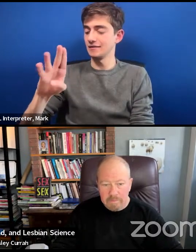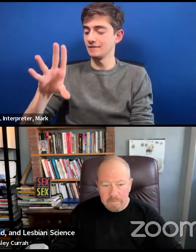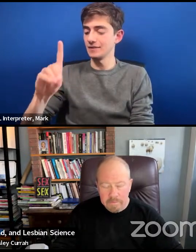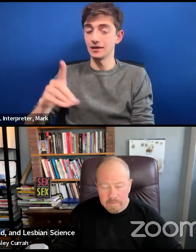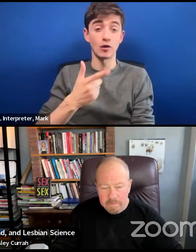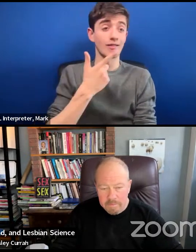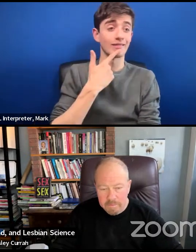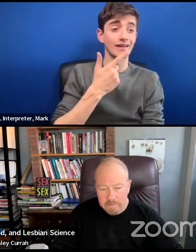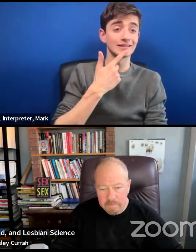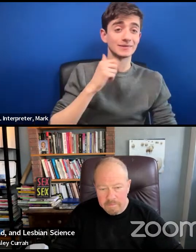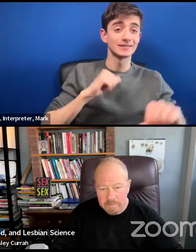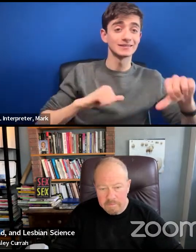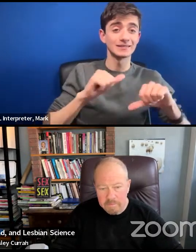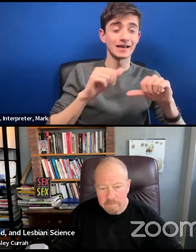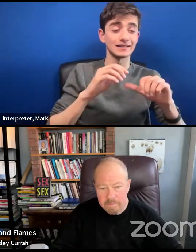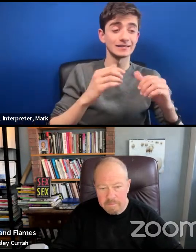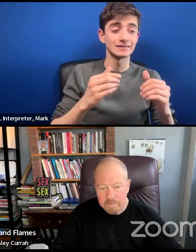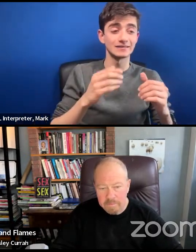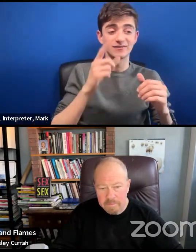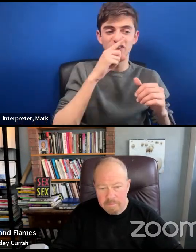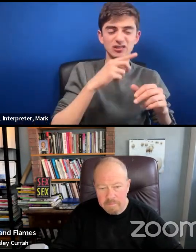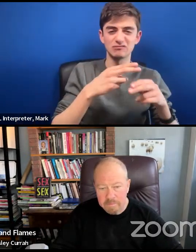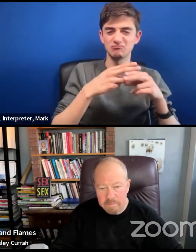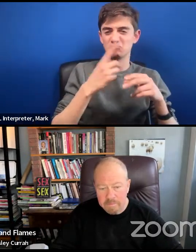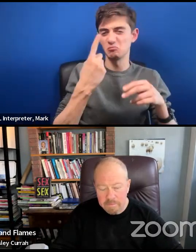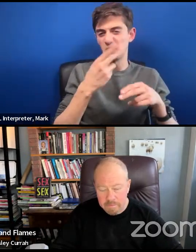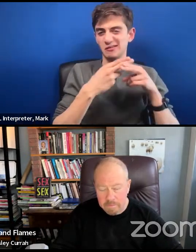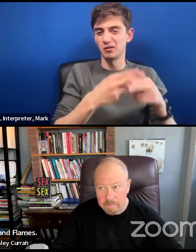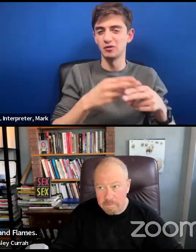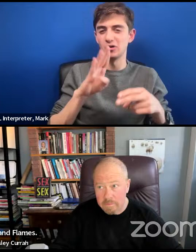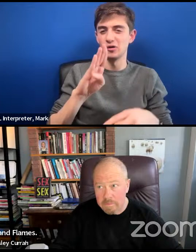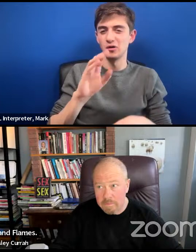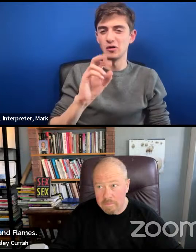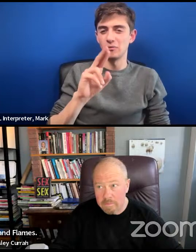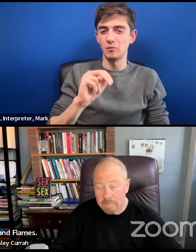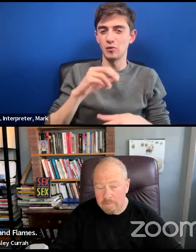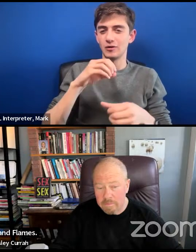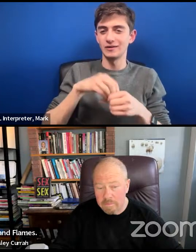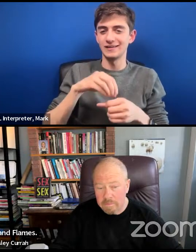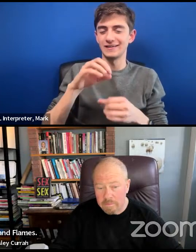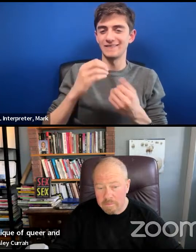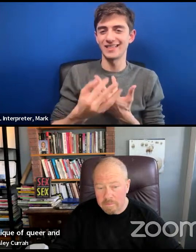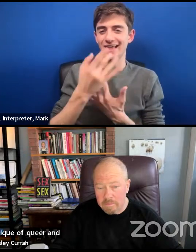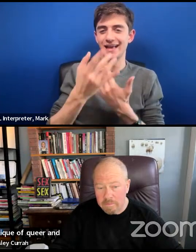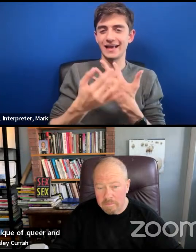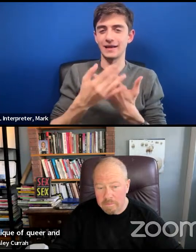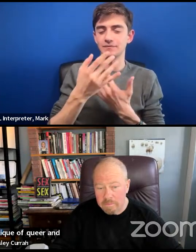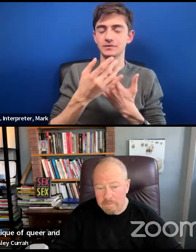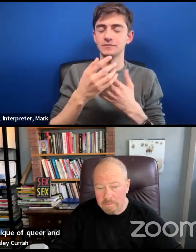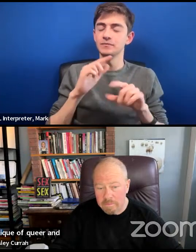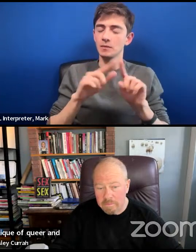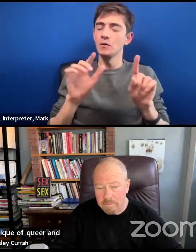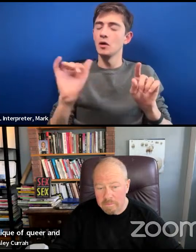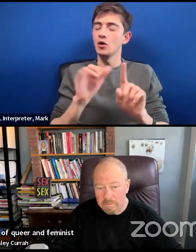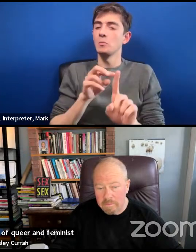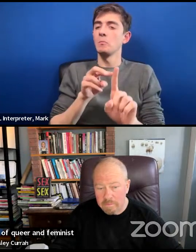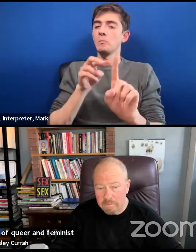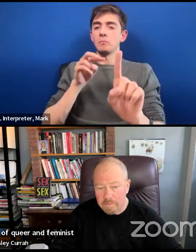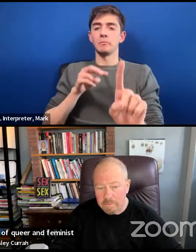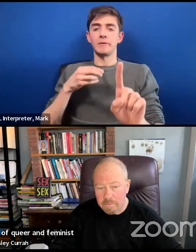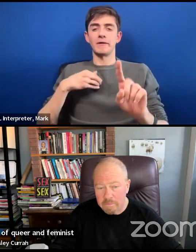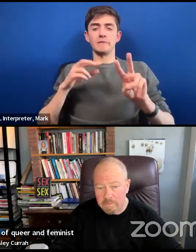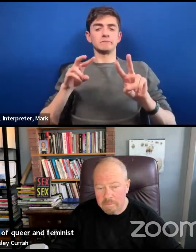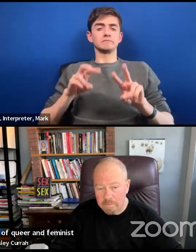I also provide a meta critique of queer and feminist studies today. I question the kind of